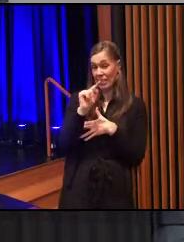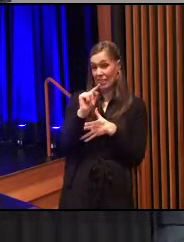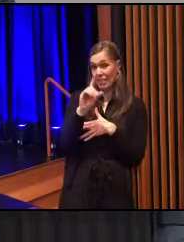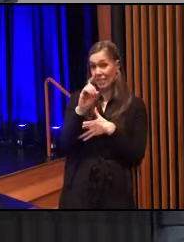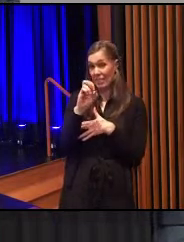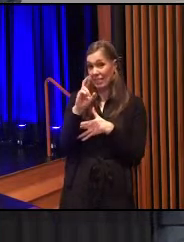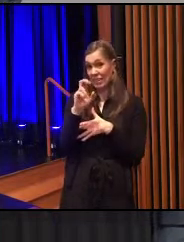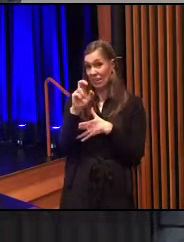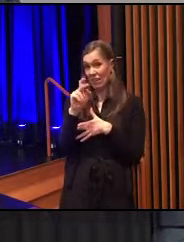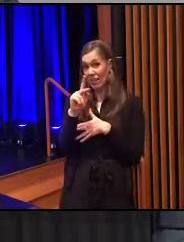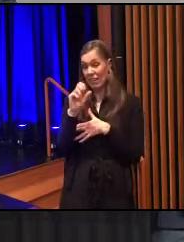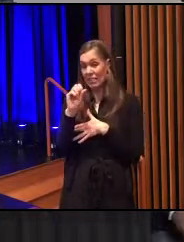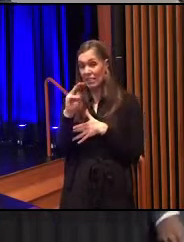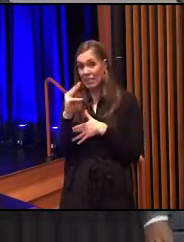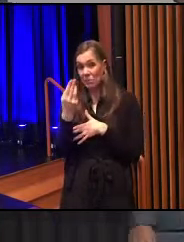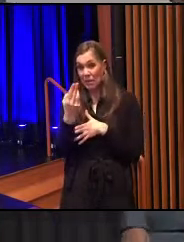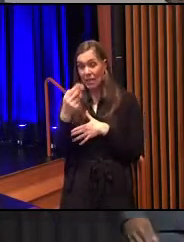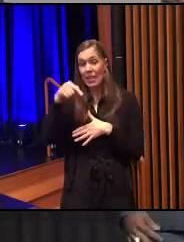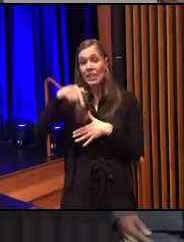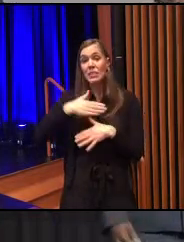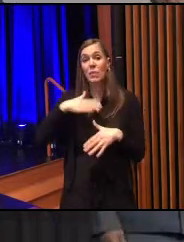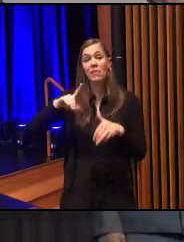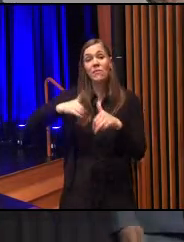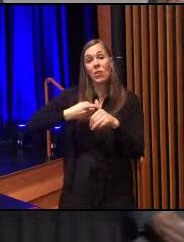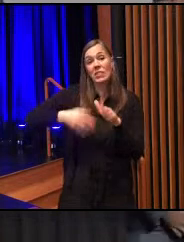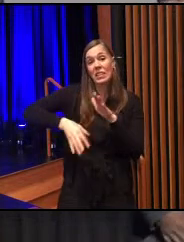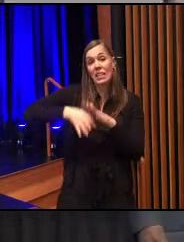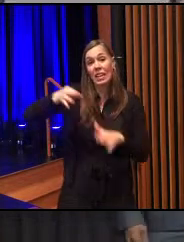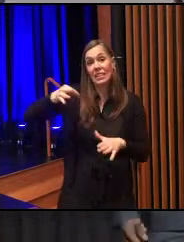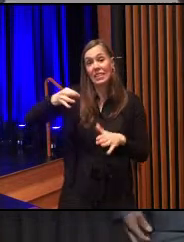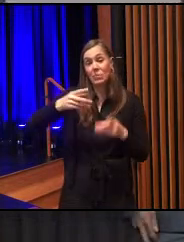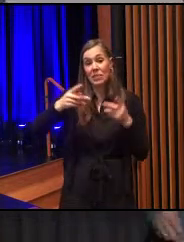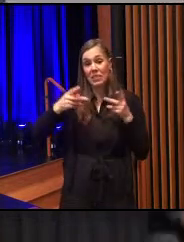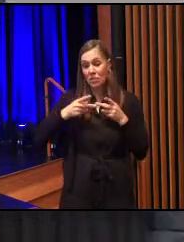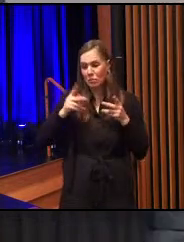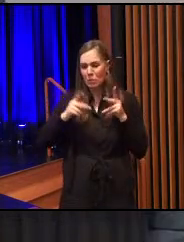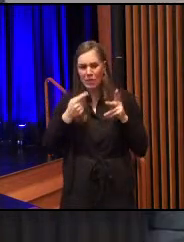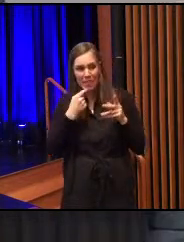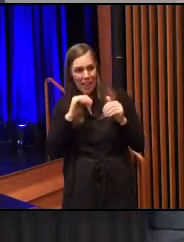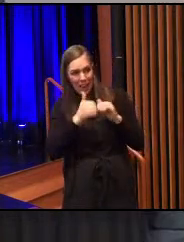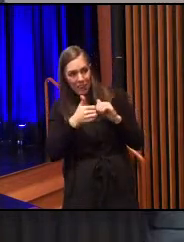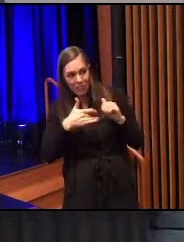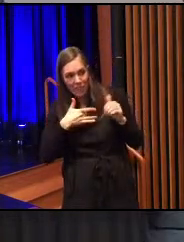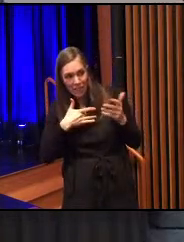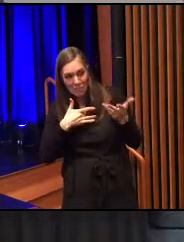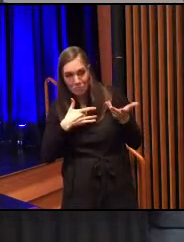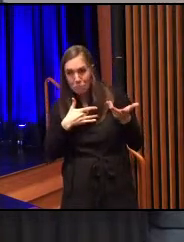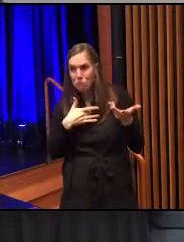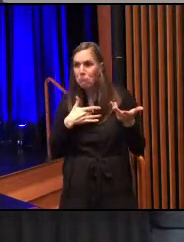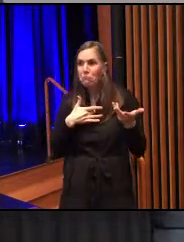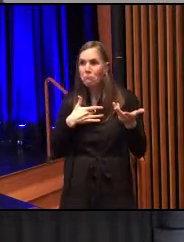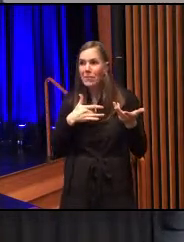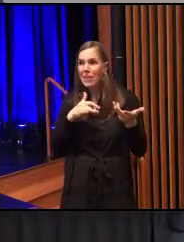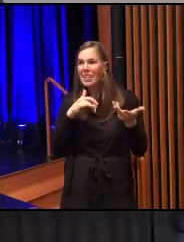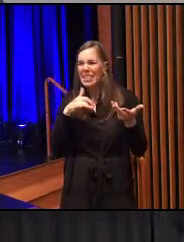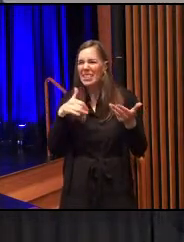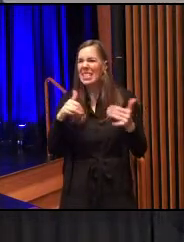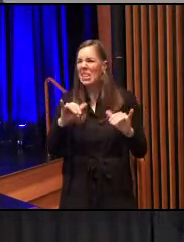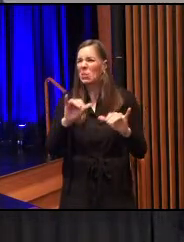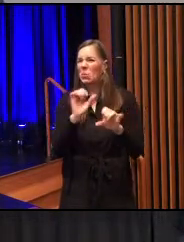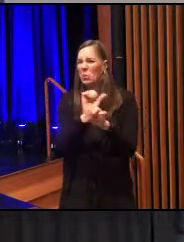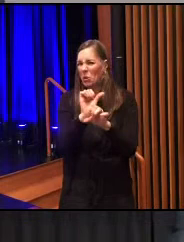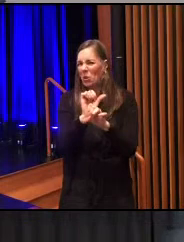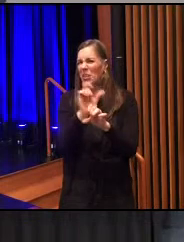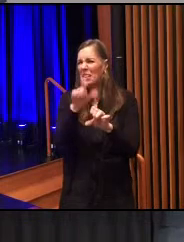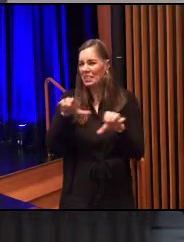is my first elected position and people ask me how do I feel. I don't feel a victory unless when there's work that still needs to be